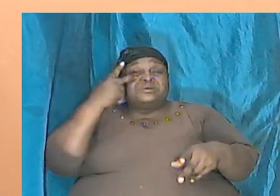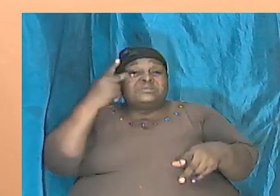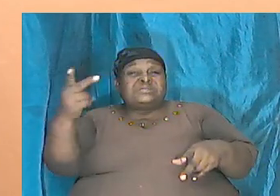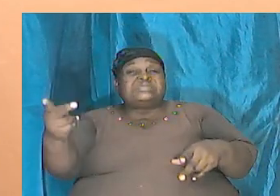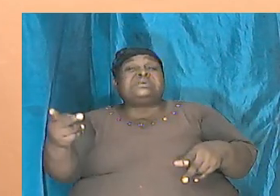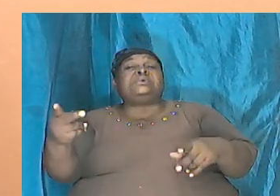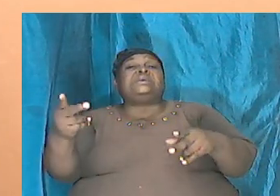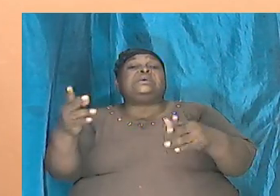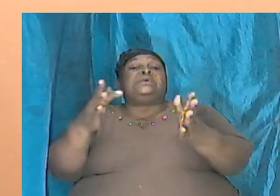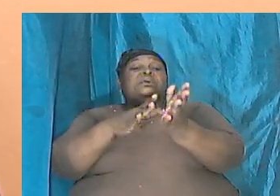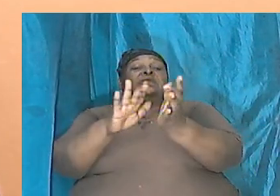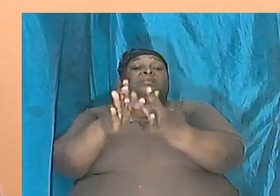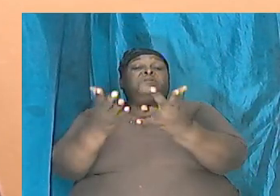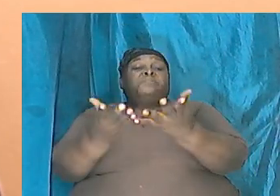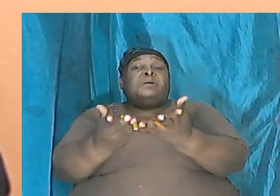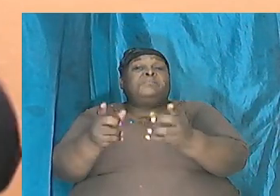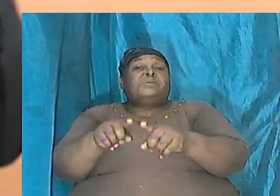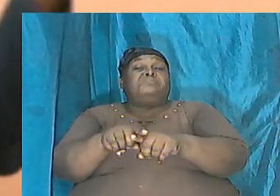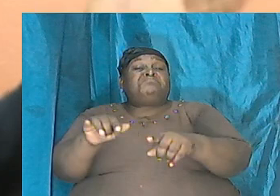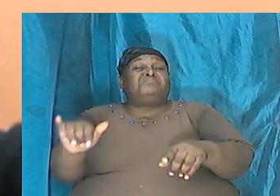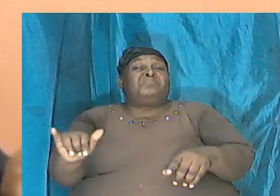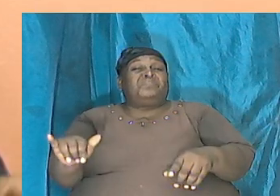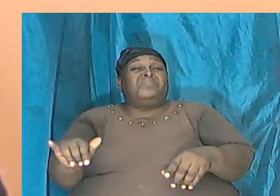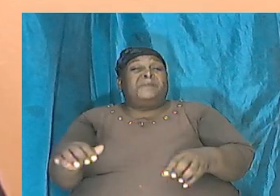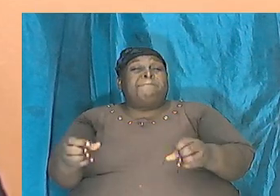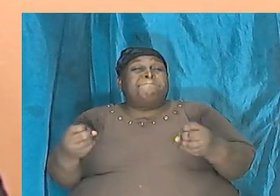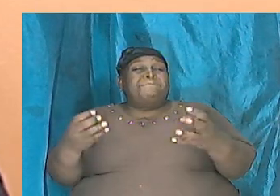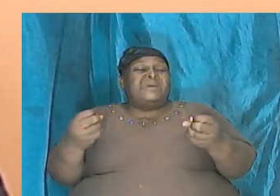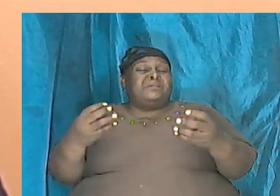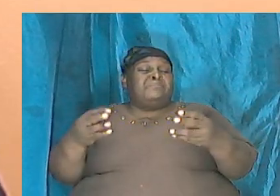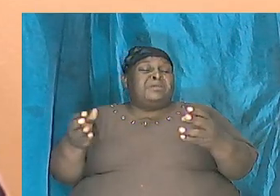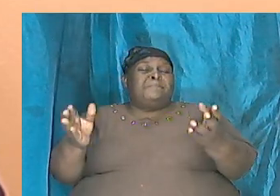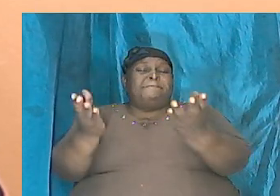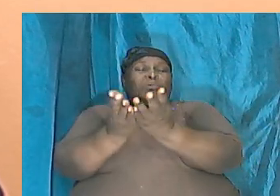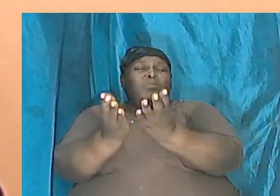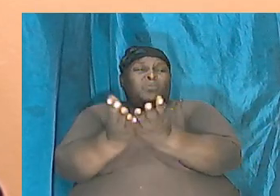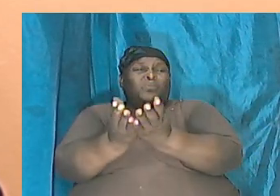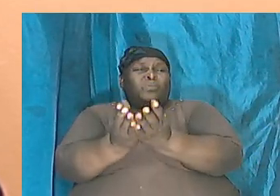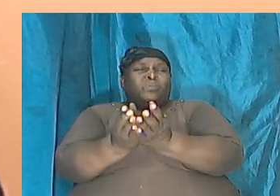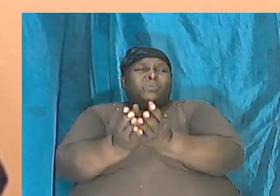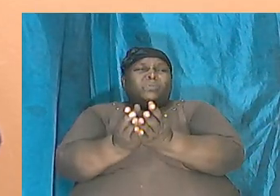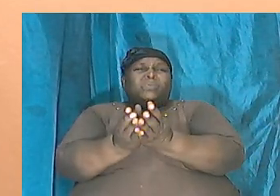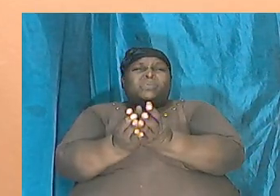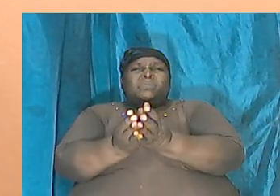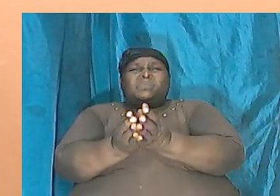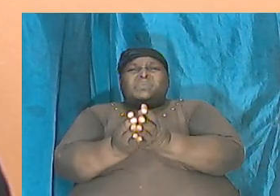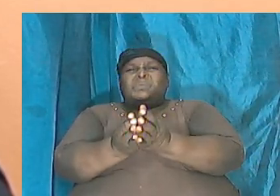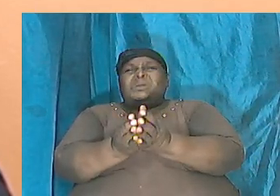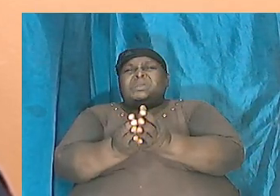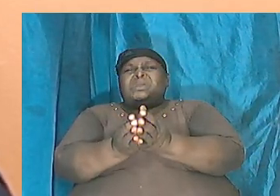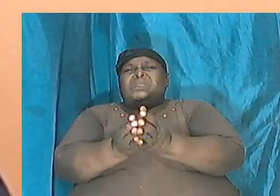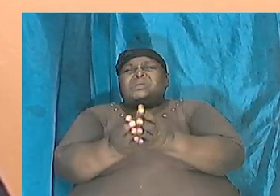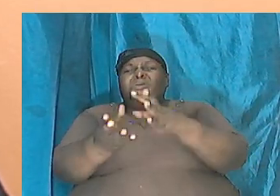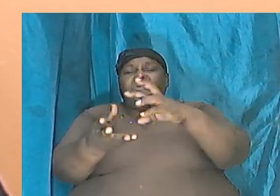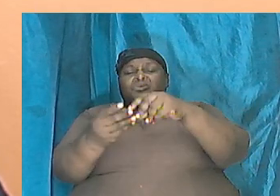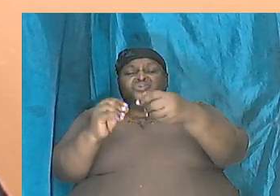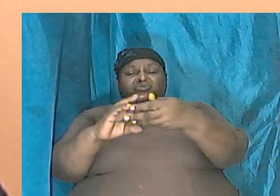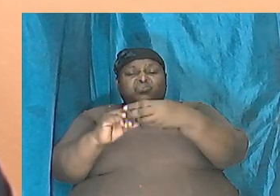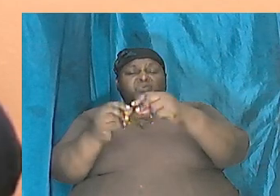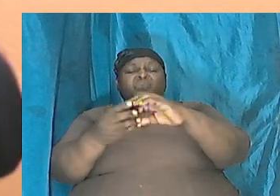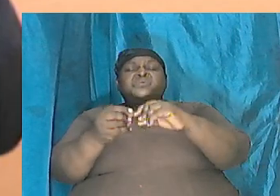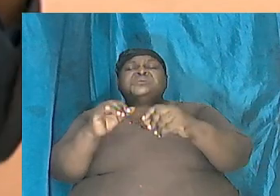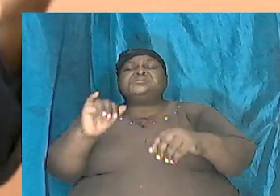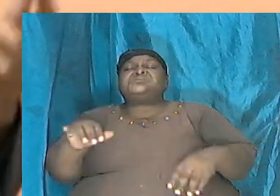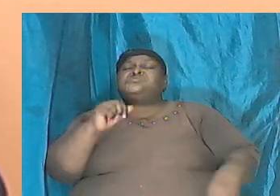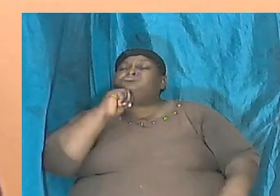book of stories with fairy tales to talk about angels did this and a God did this and people did this and you're going to be in heaven